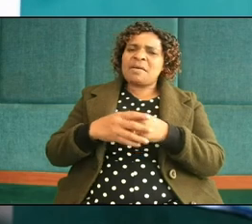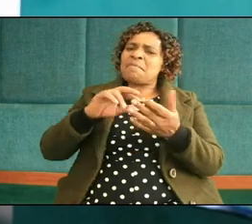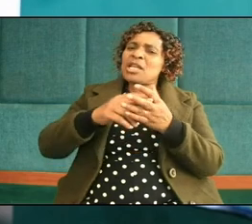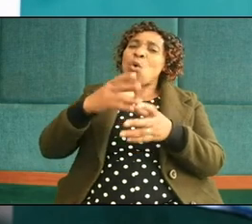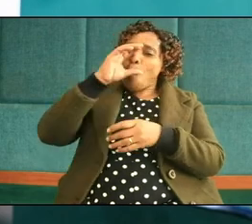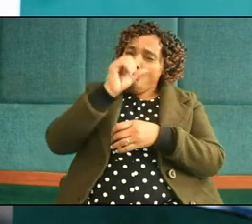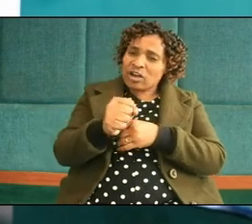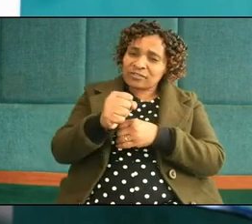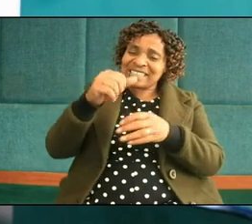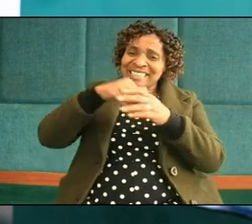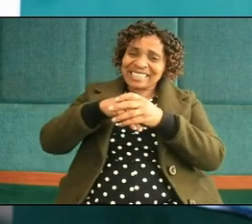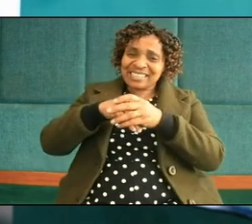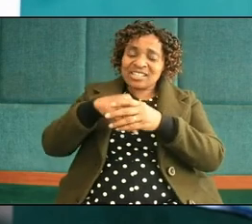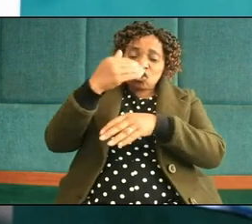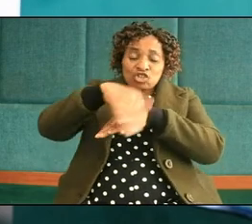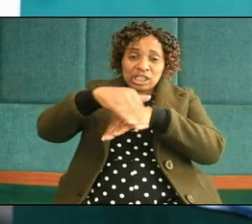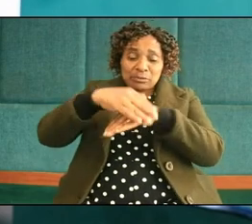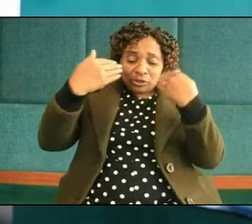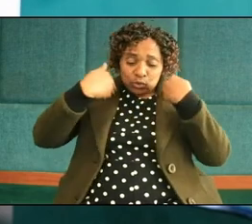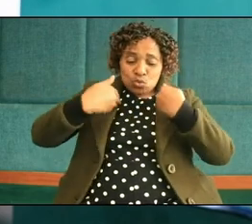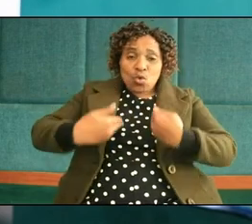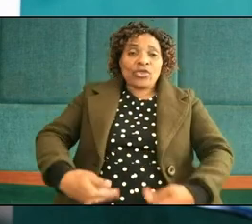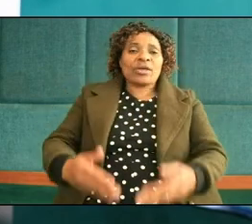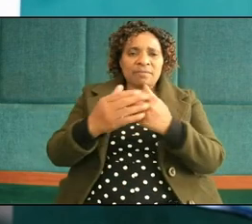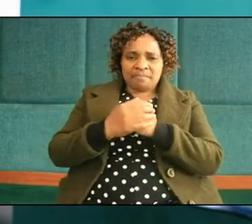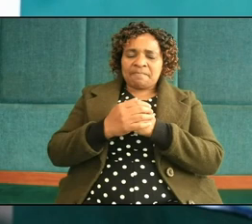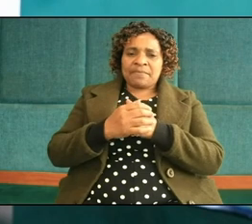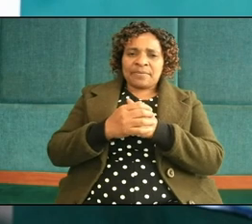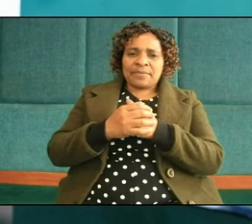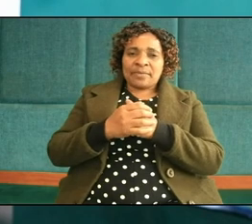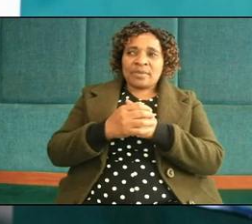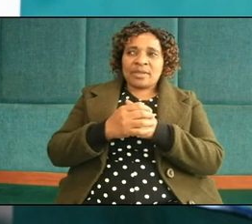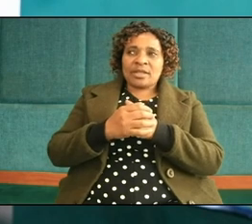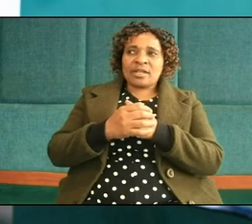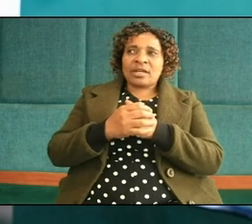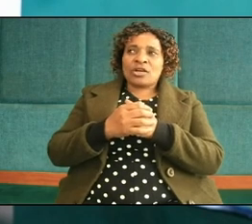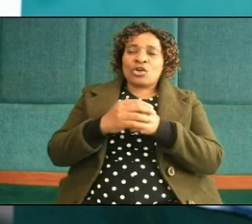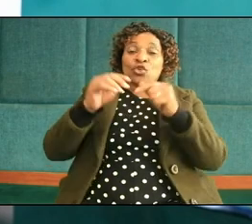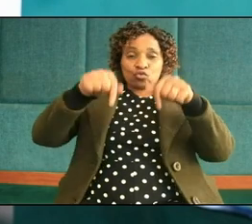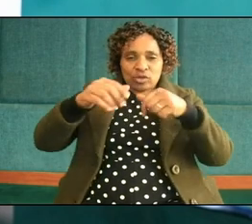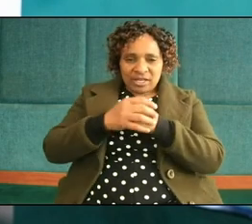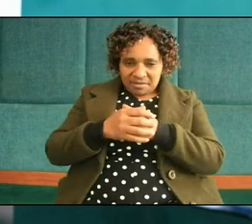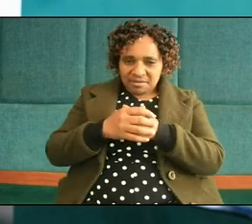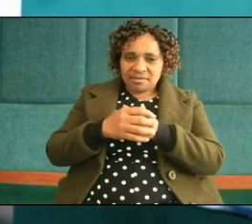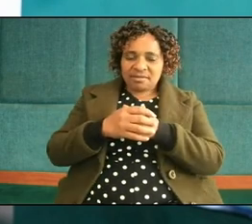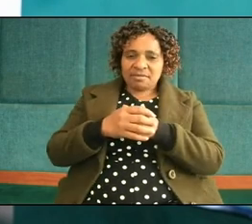sheep's clothing it does exist in our churches today I'm here to give you the good news